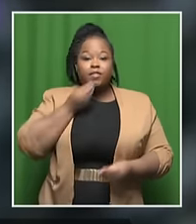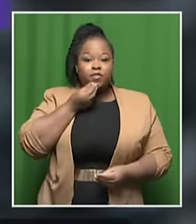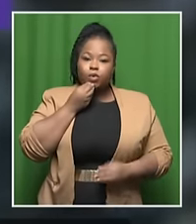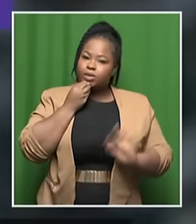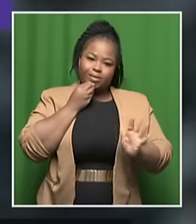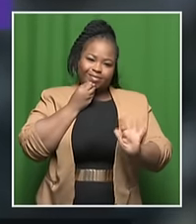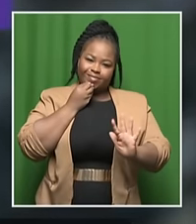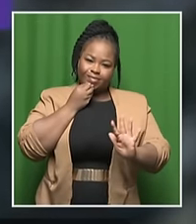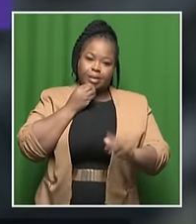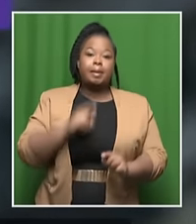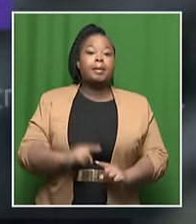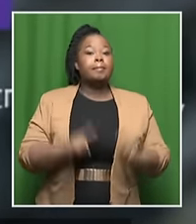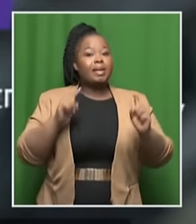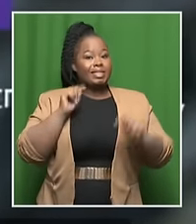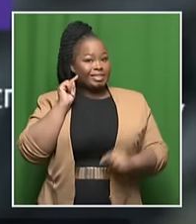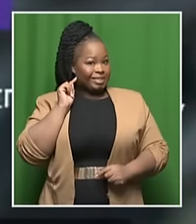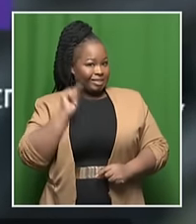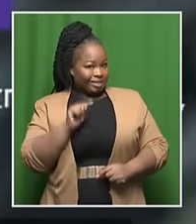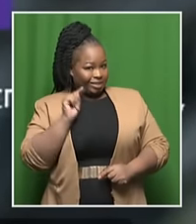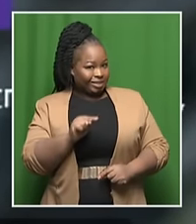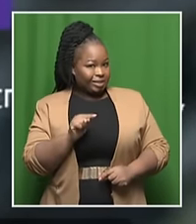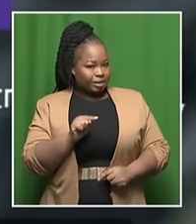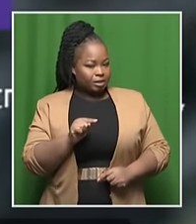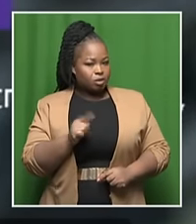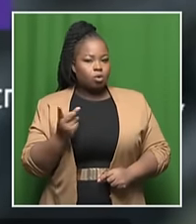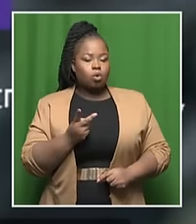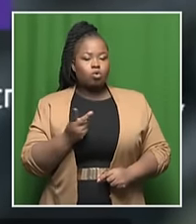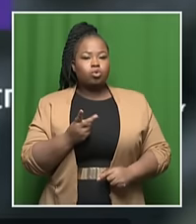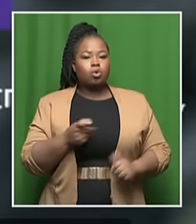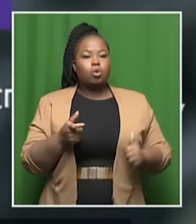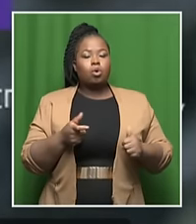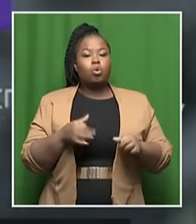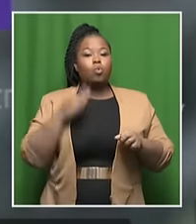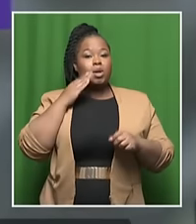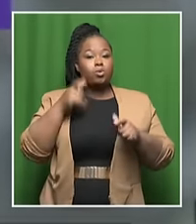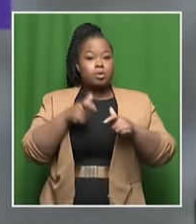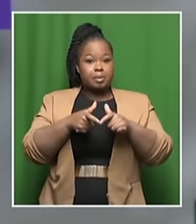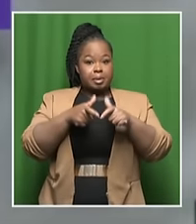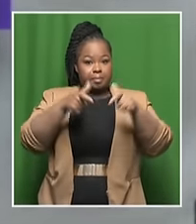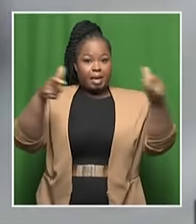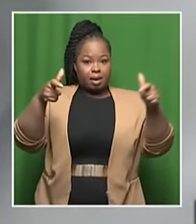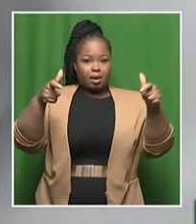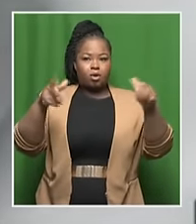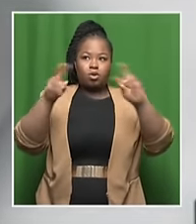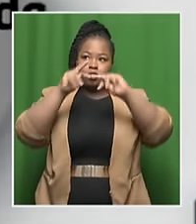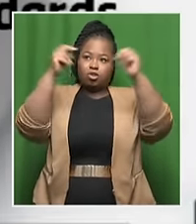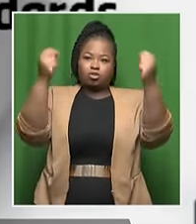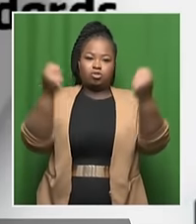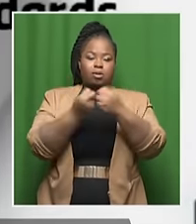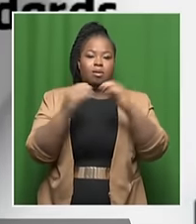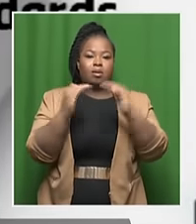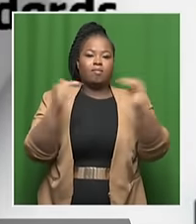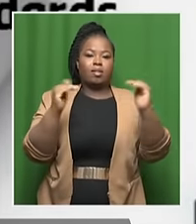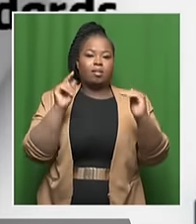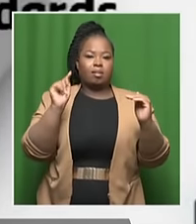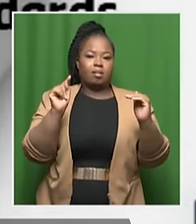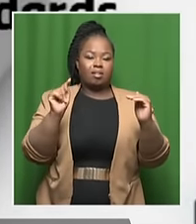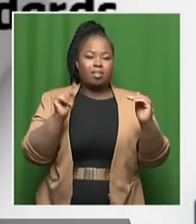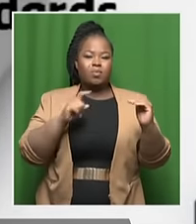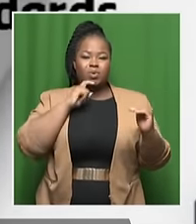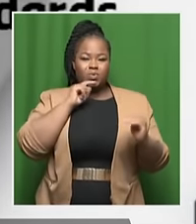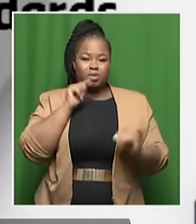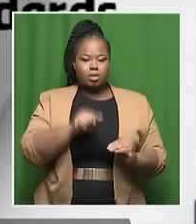forth. But that, at a macro level, when you blow it up to a national level, and you use